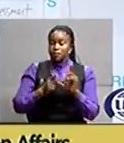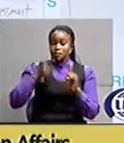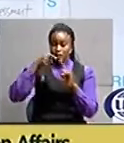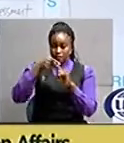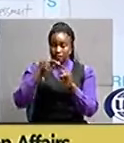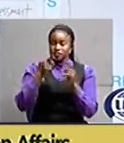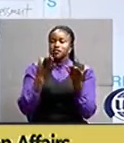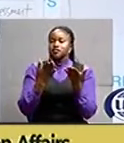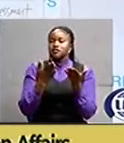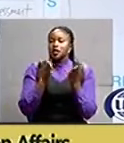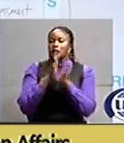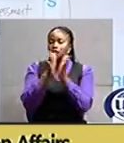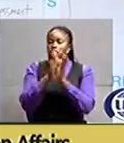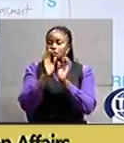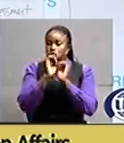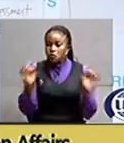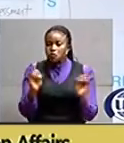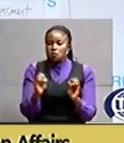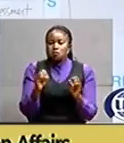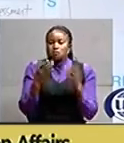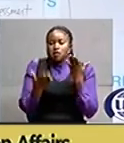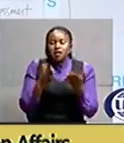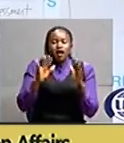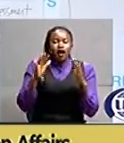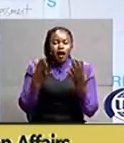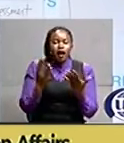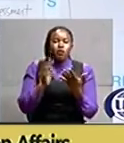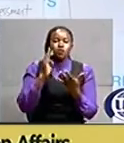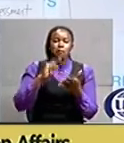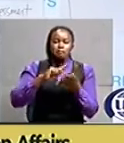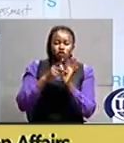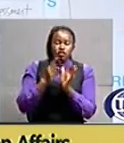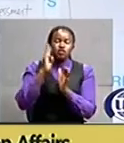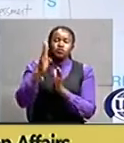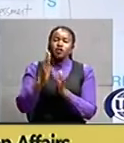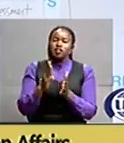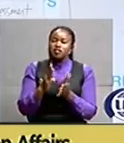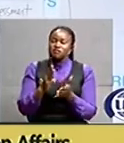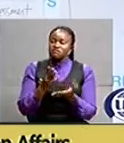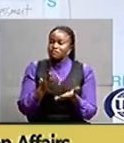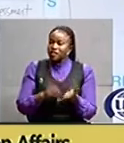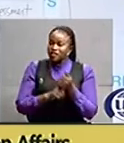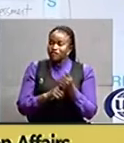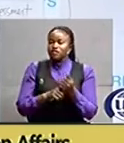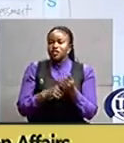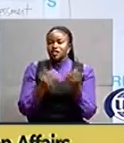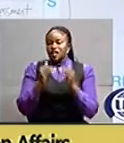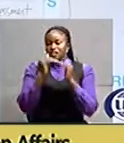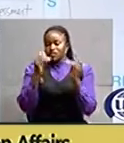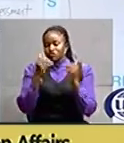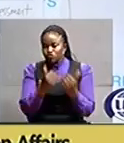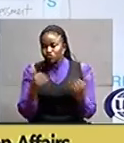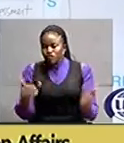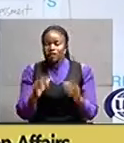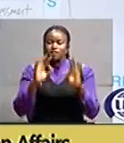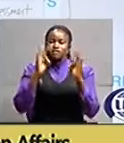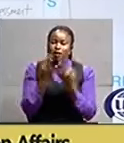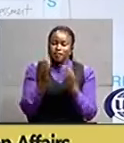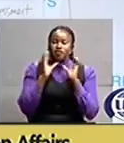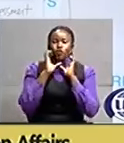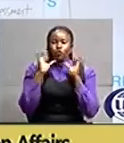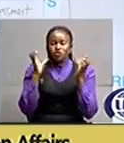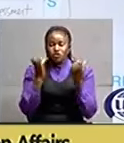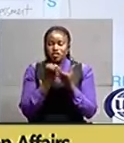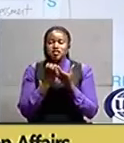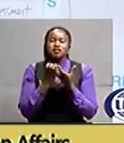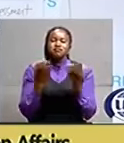it is going to benefit individuals at the level of children, families, communities, local governments, and the nation